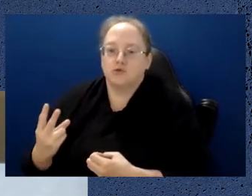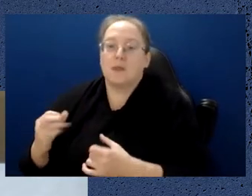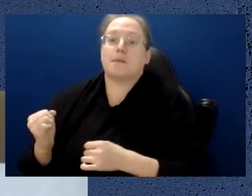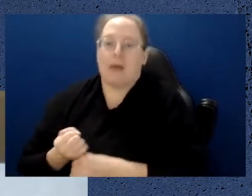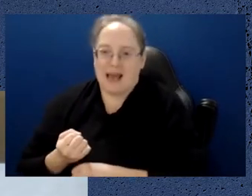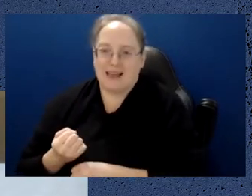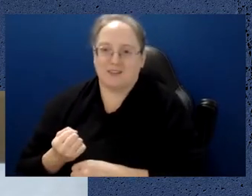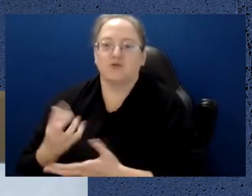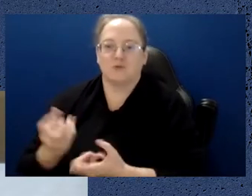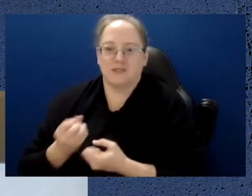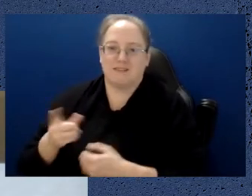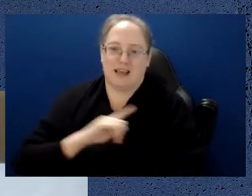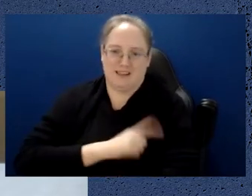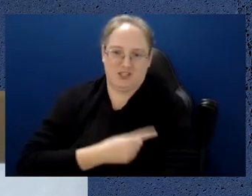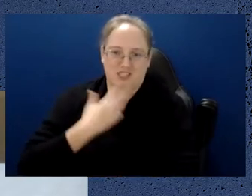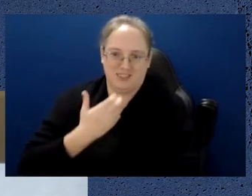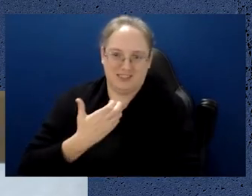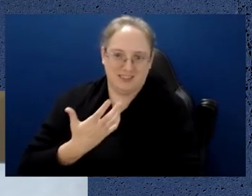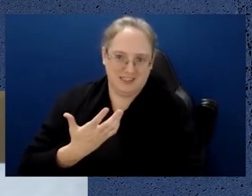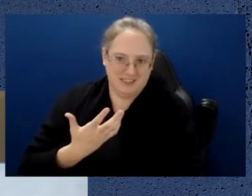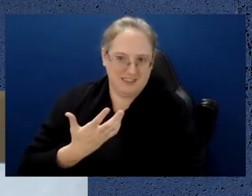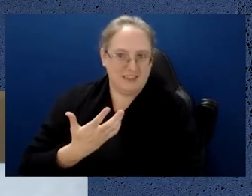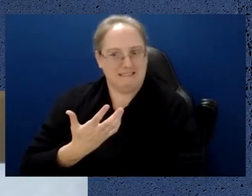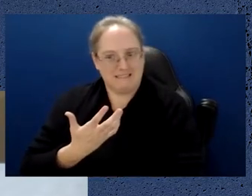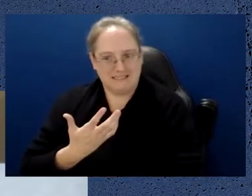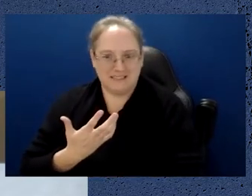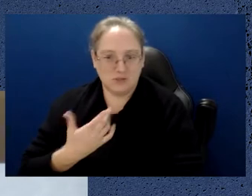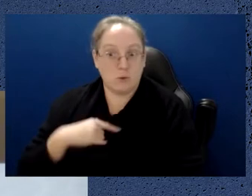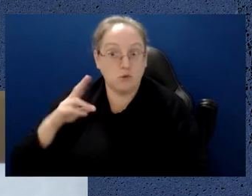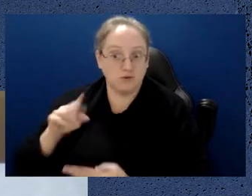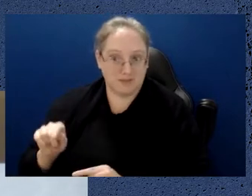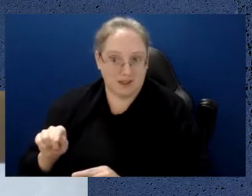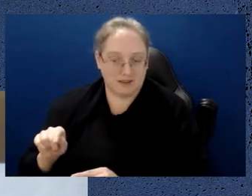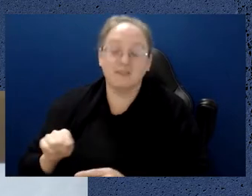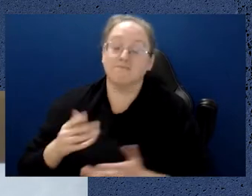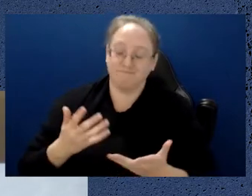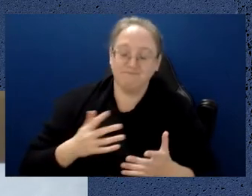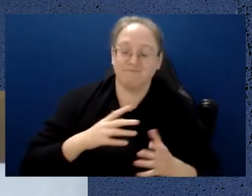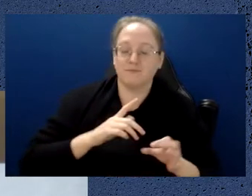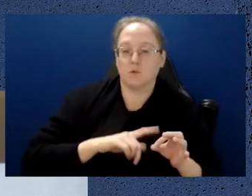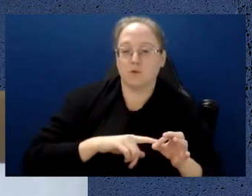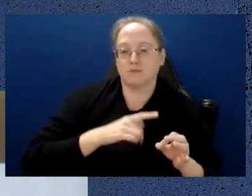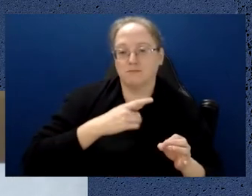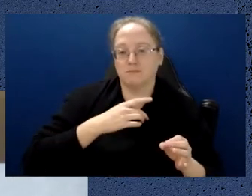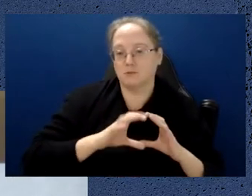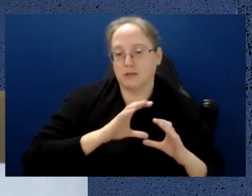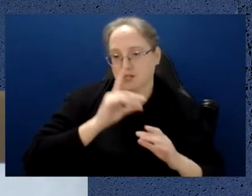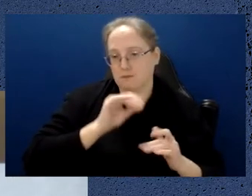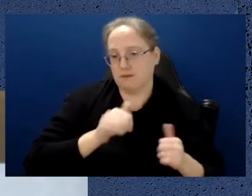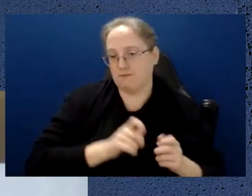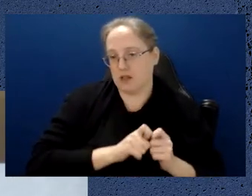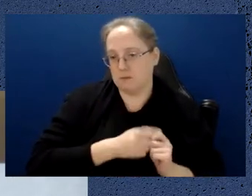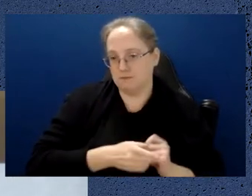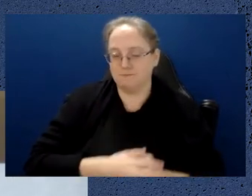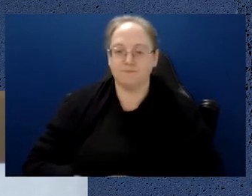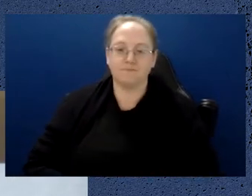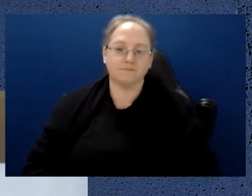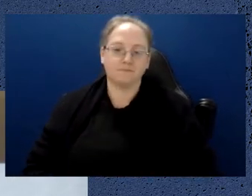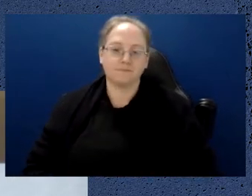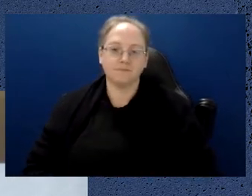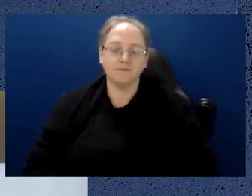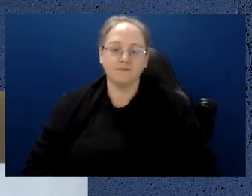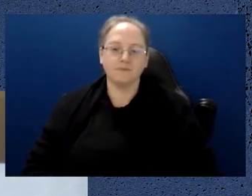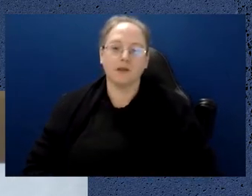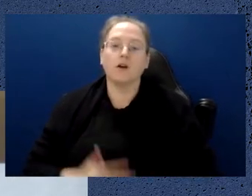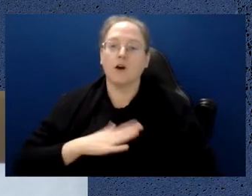we are limited by actual power power and the carbon emissions that come from that. So they're the three main ways that quantum communications